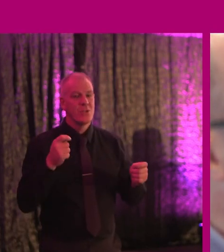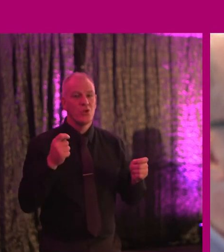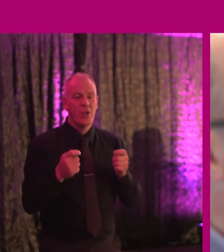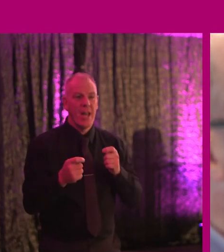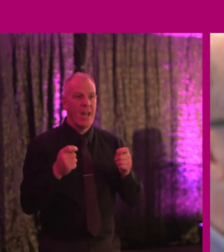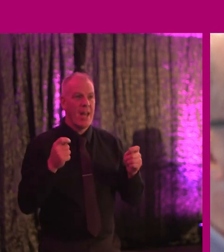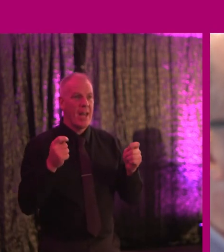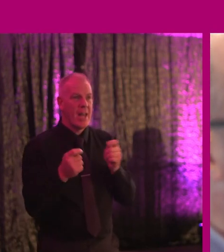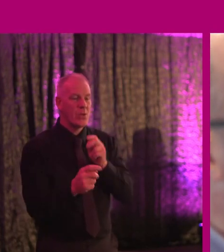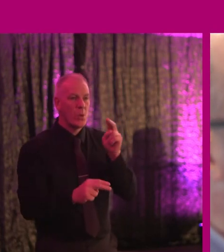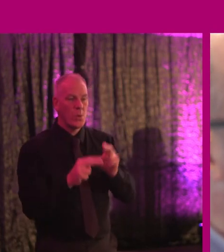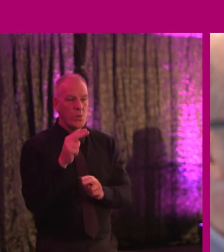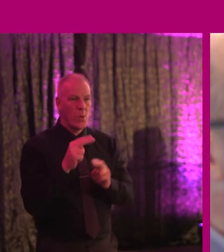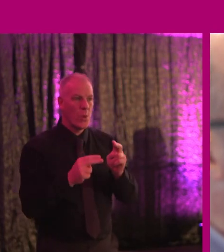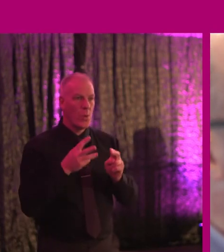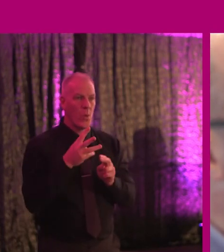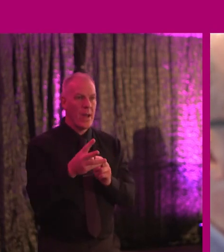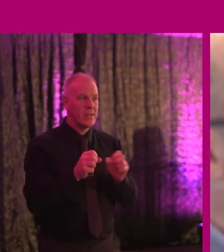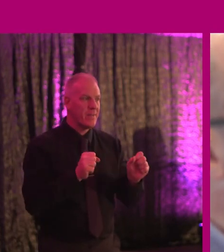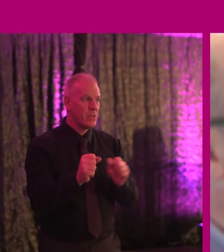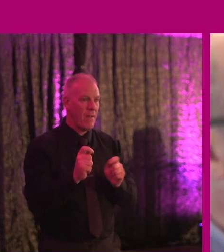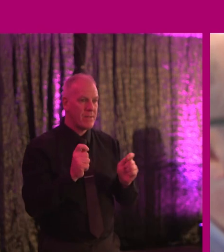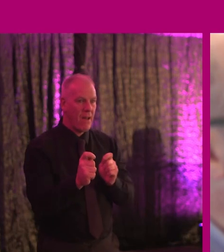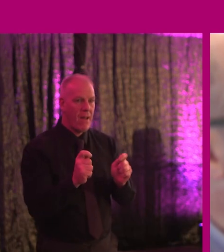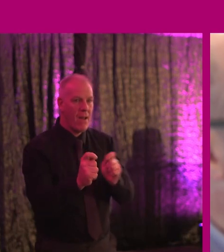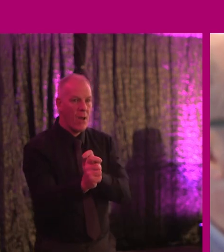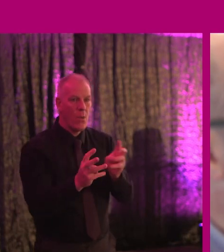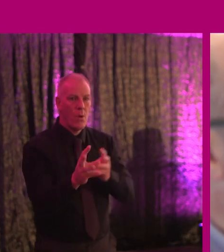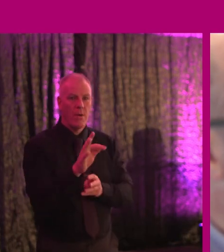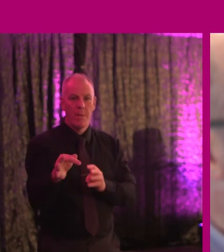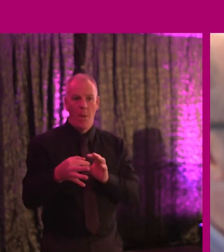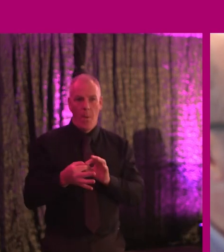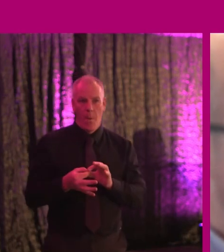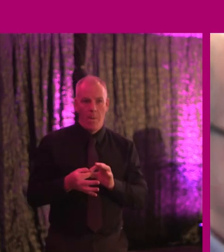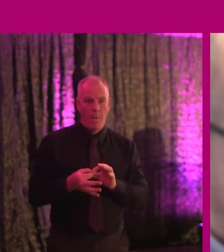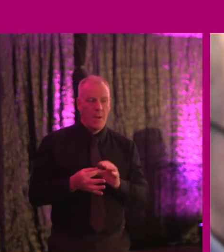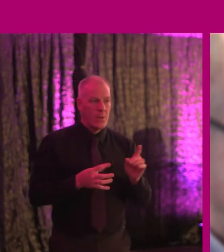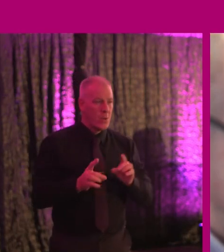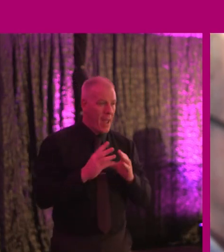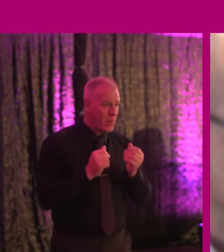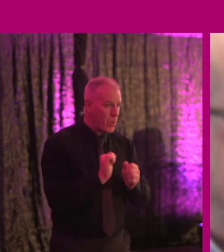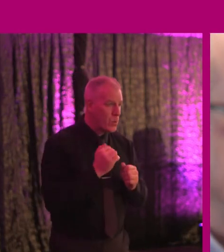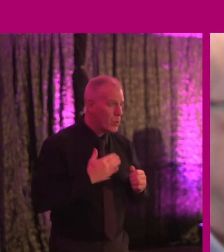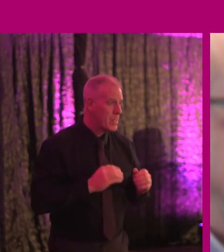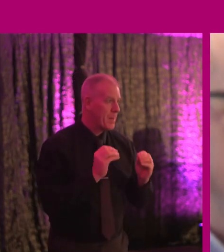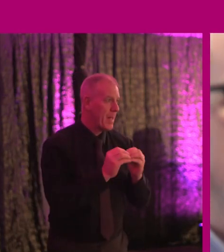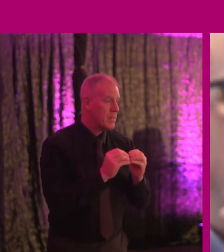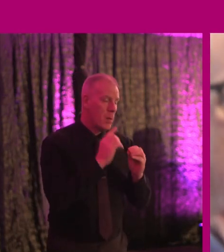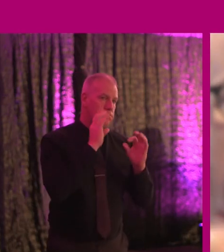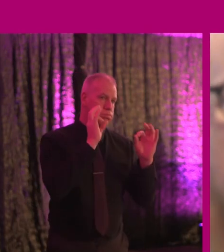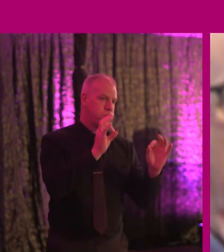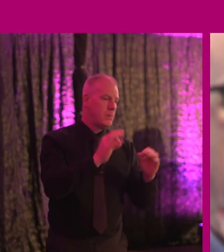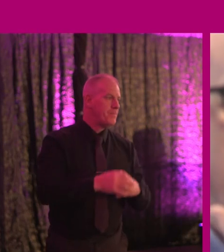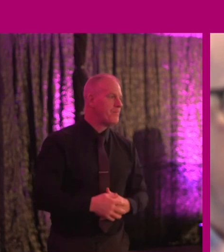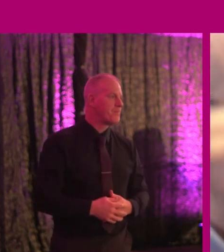evolution of new models of service, enabling people to work from home and to do all of the things that you've mentioned has been fantastic.